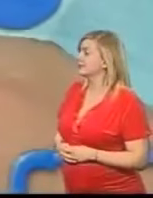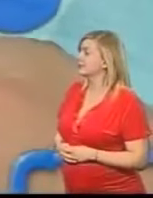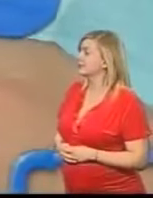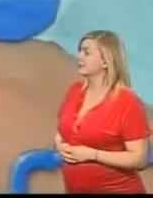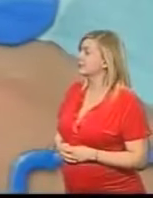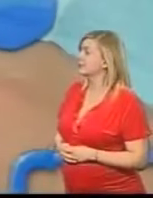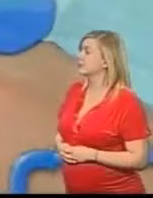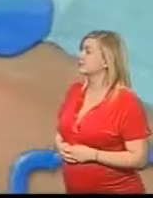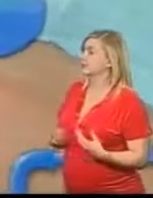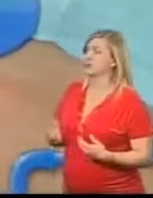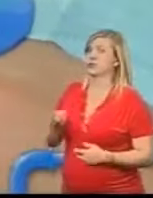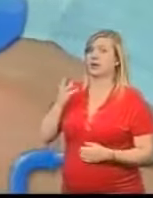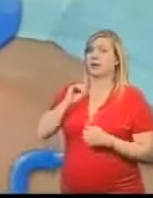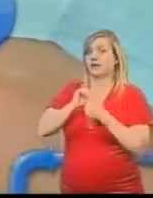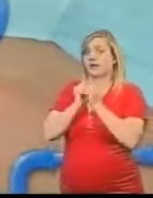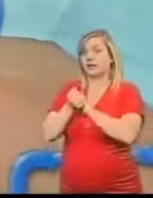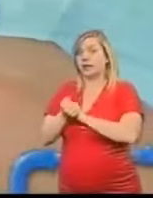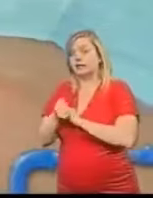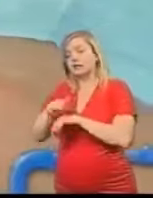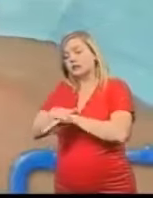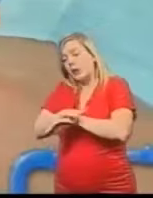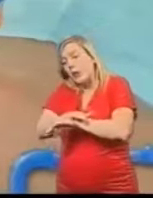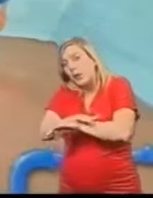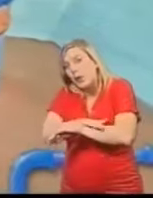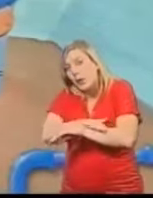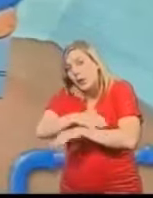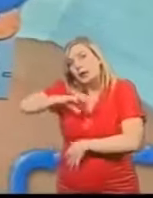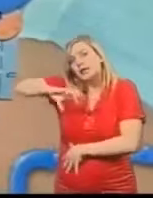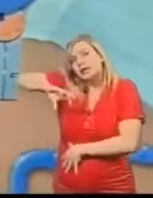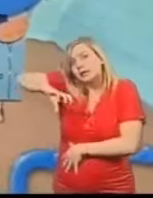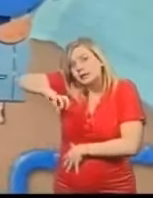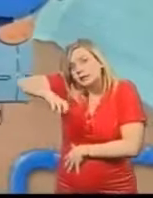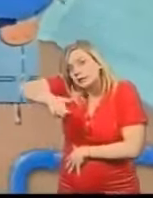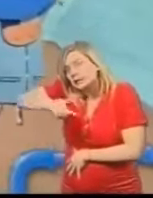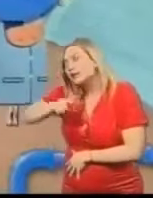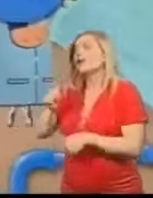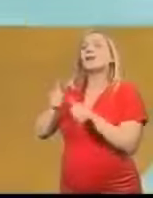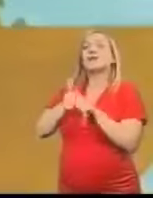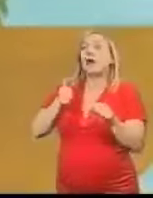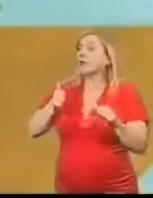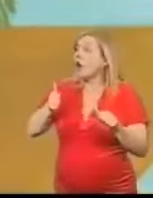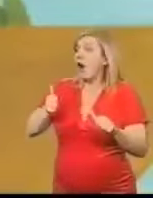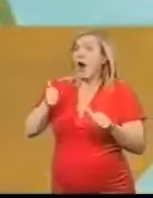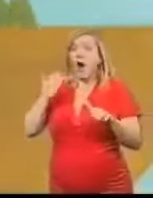the three friends slowly turned on the giant tap And the factory came to life again